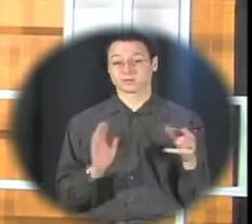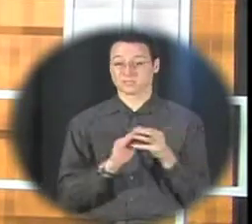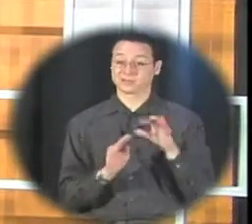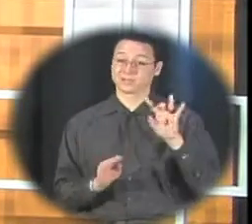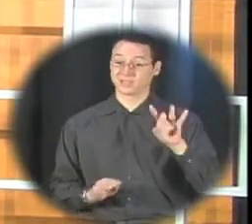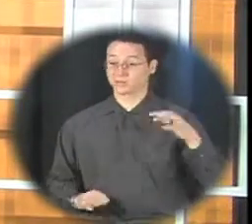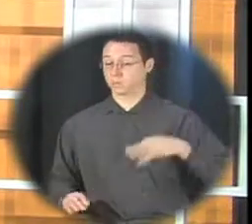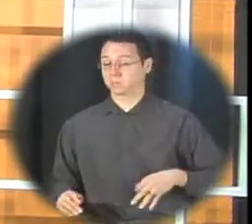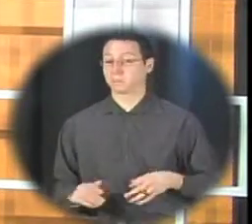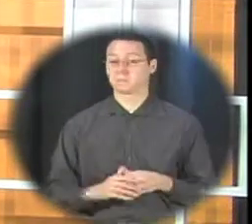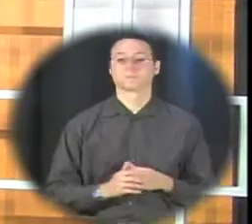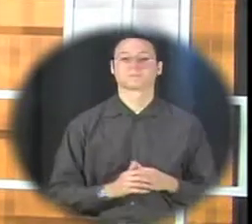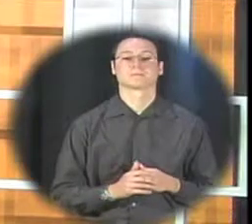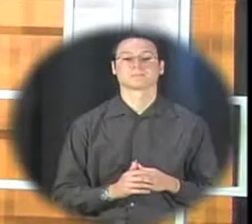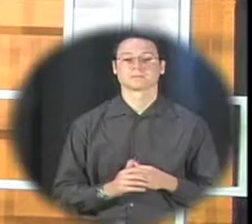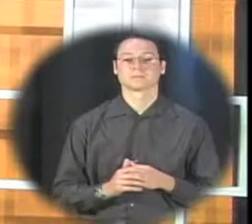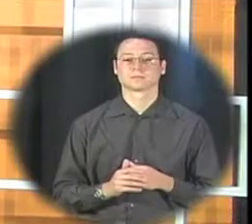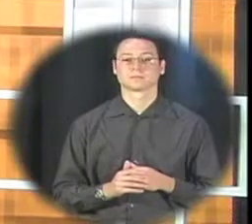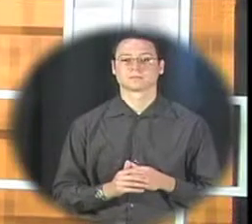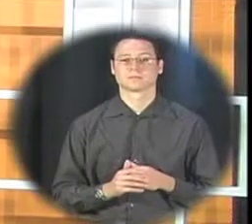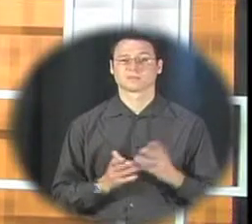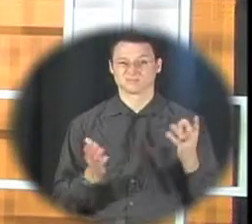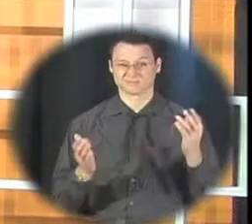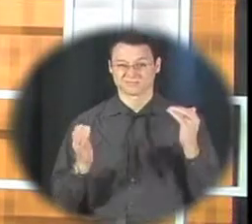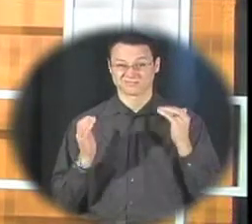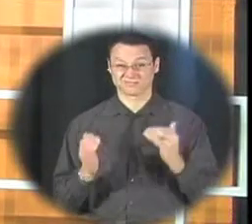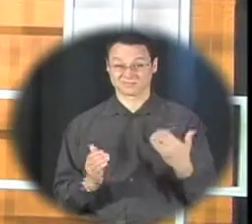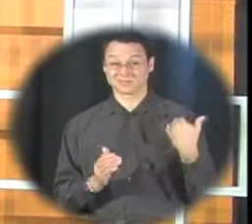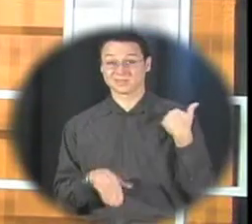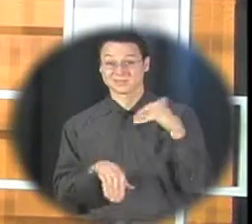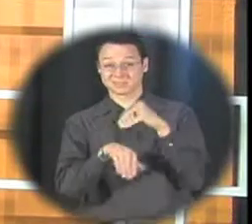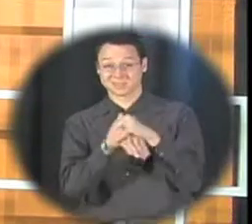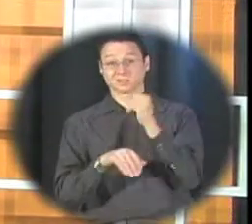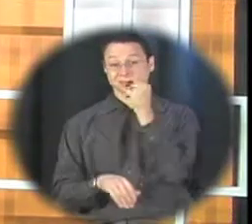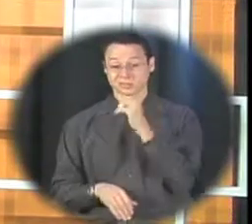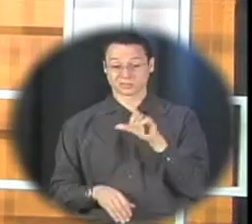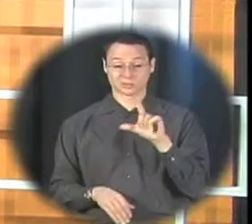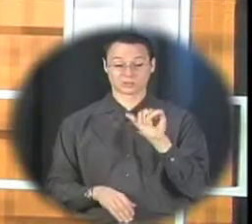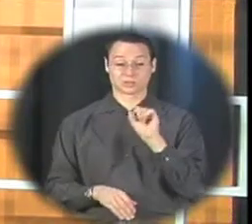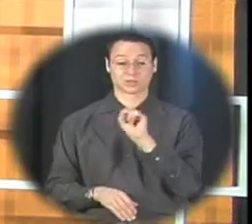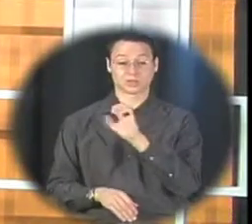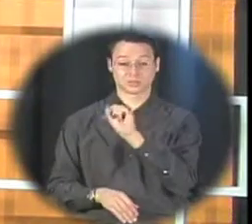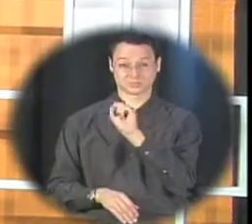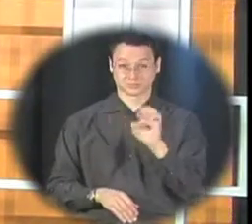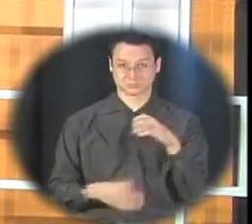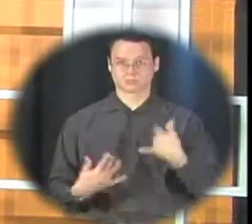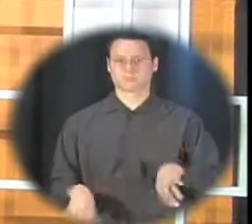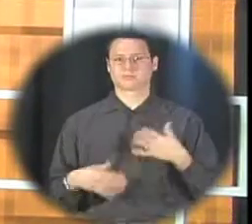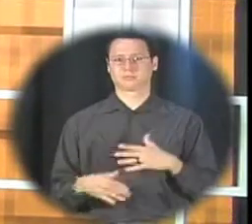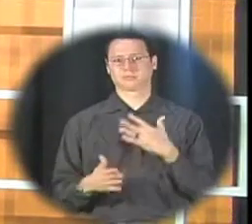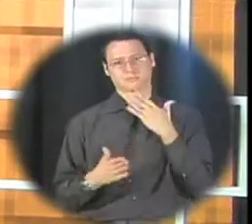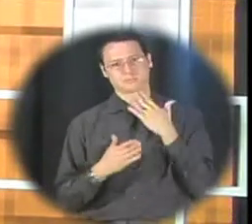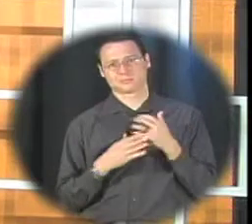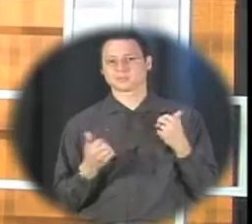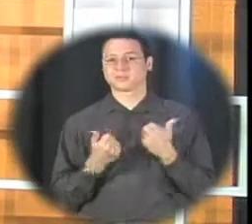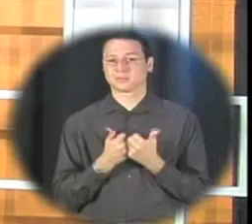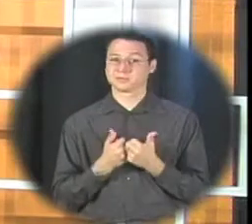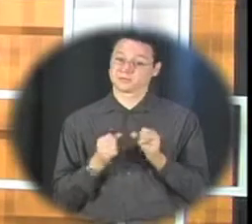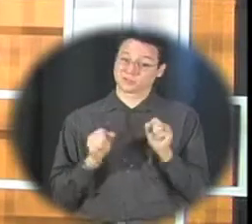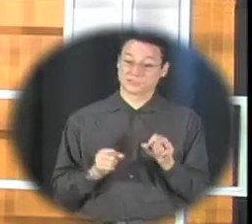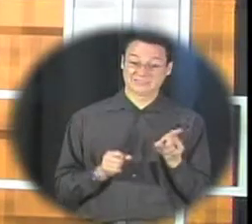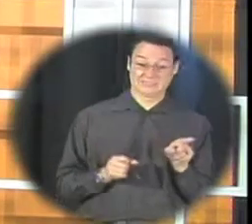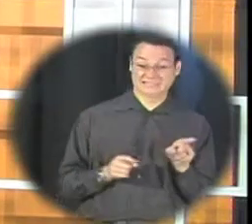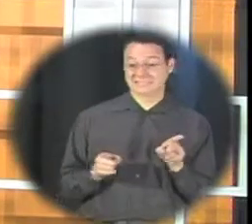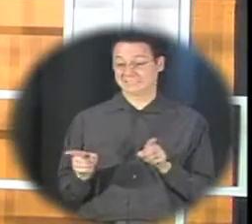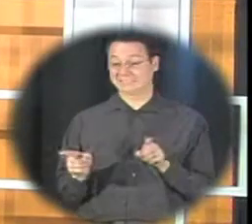absolute unreal game last night for girls lacrosse it could have gone either way with a final score of lake highland